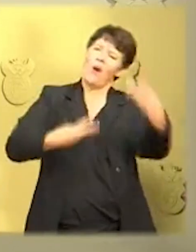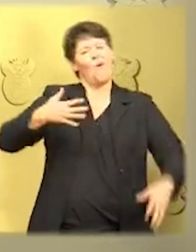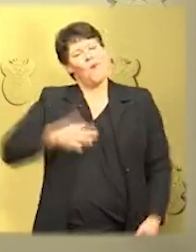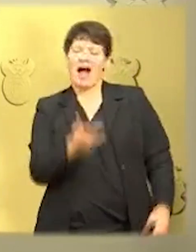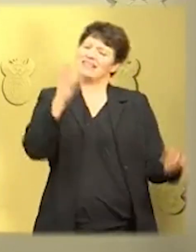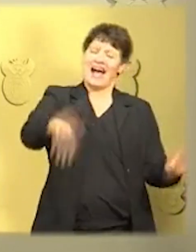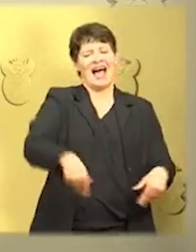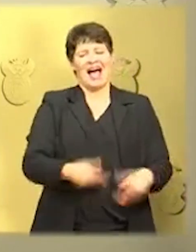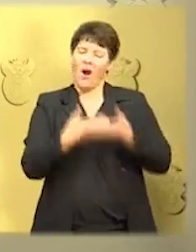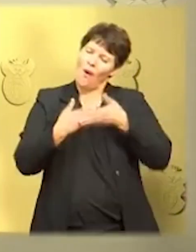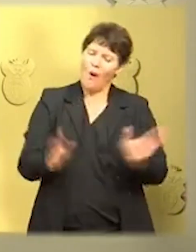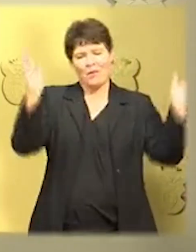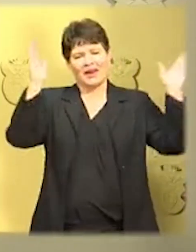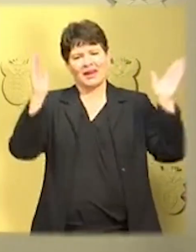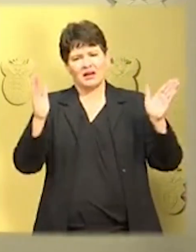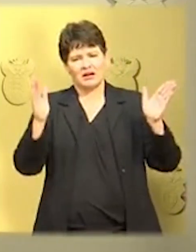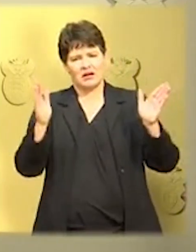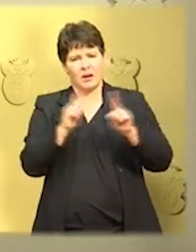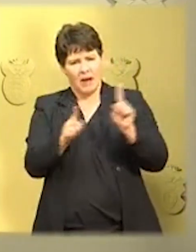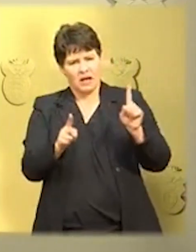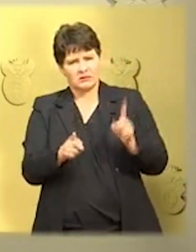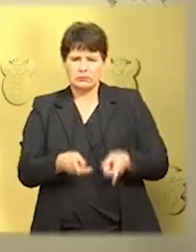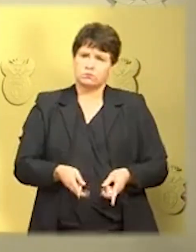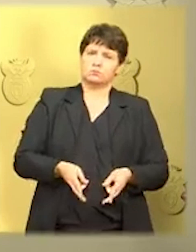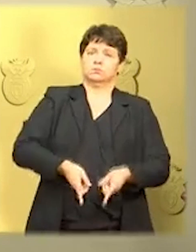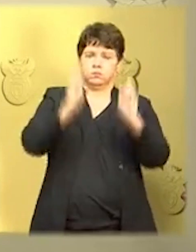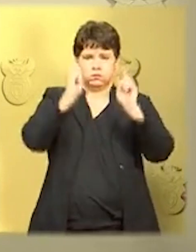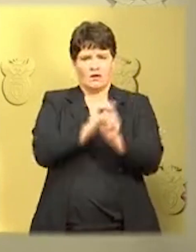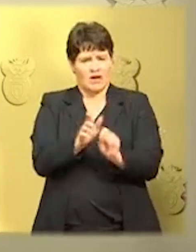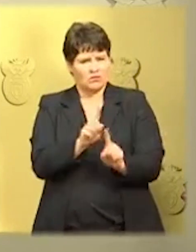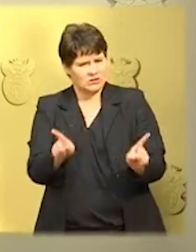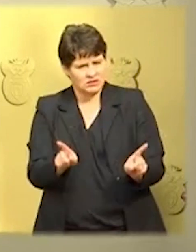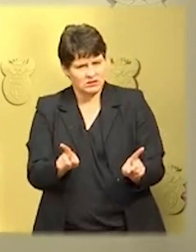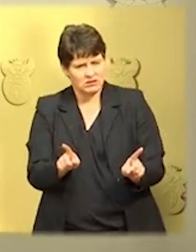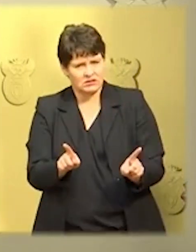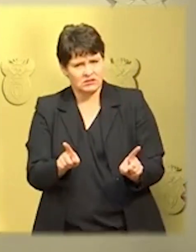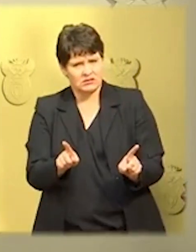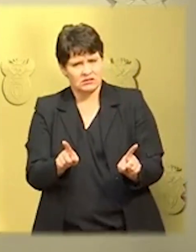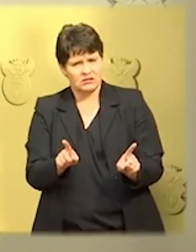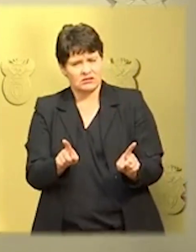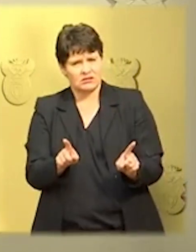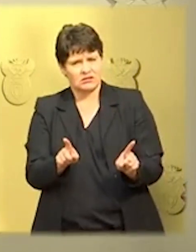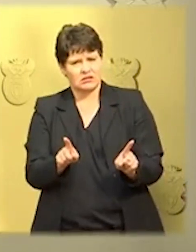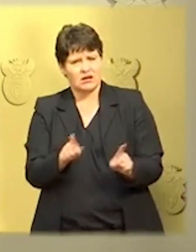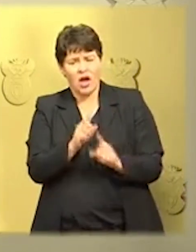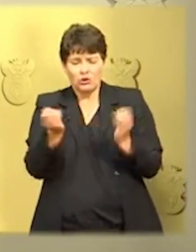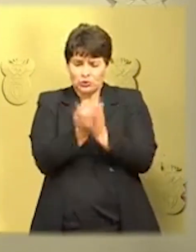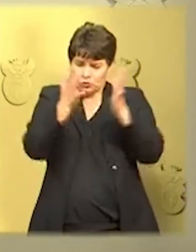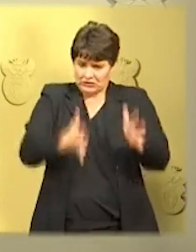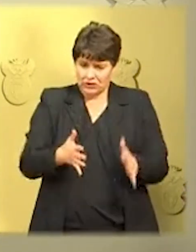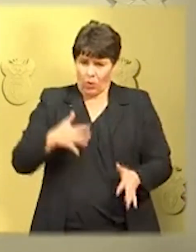does not want to reopen its doors for normal economic activity. And there is no student